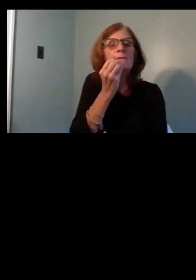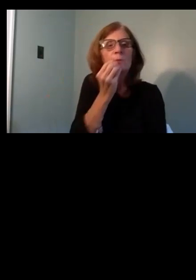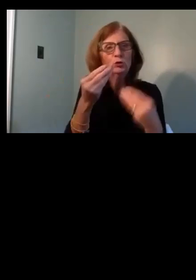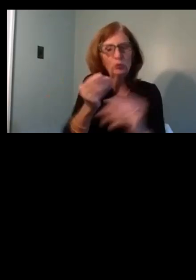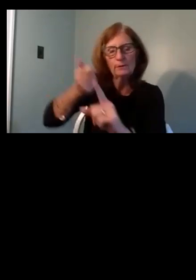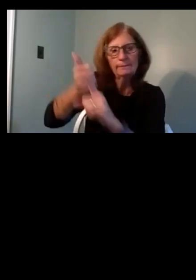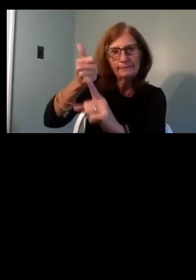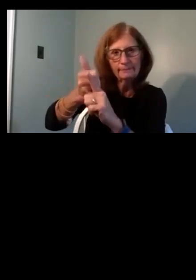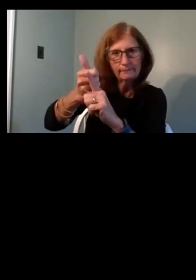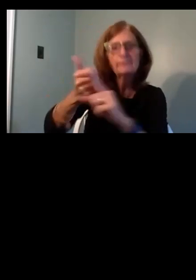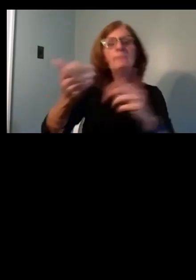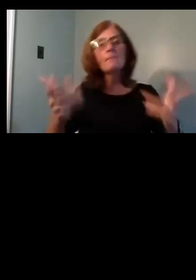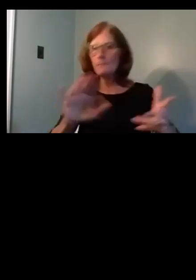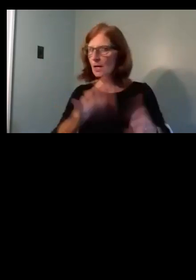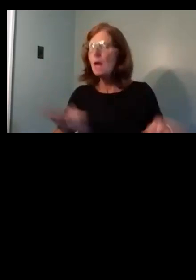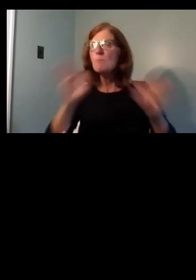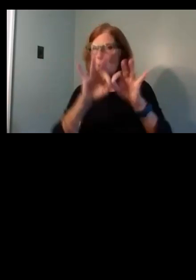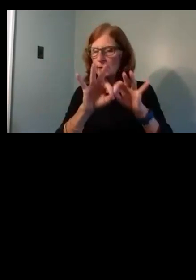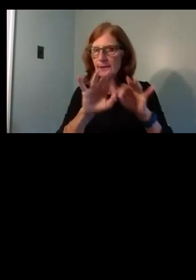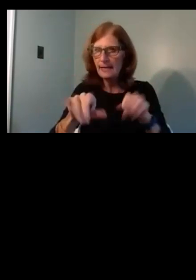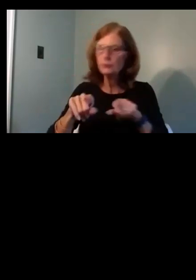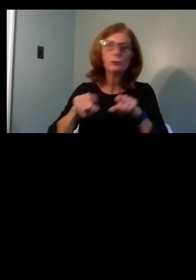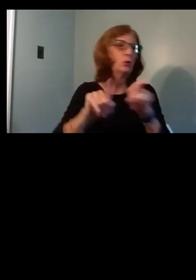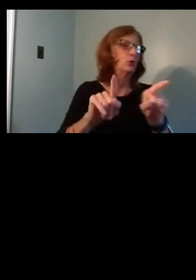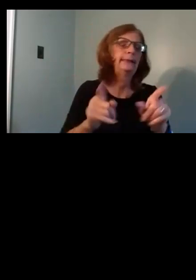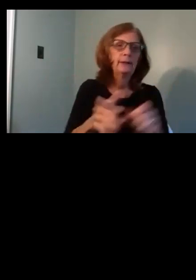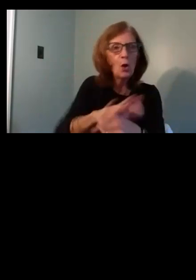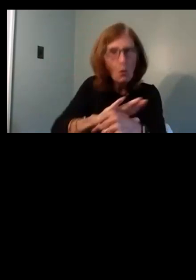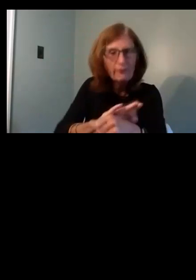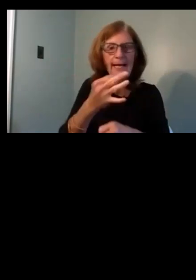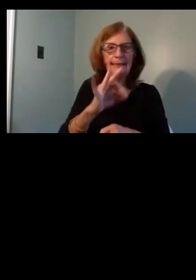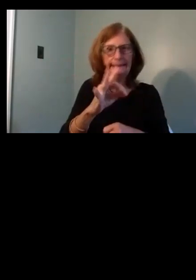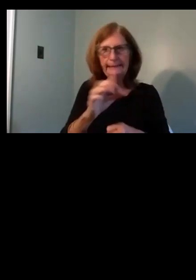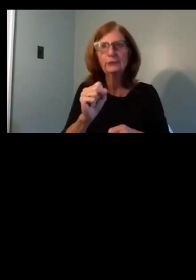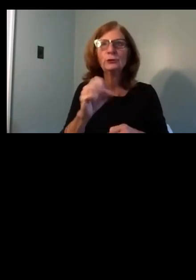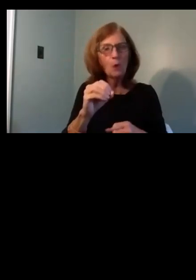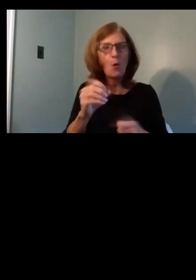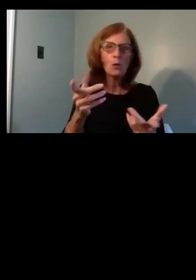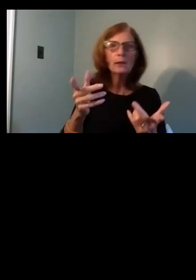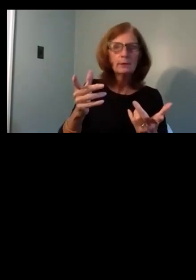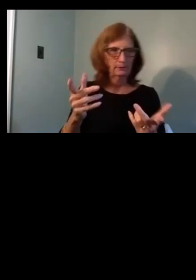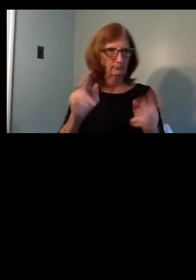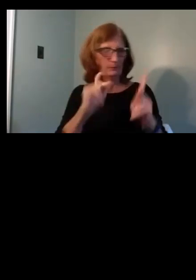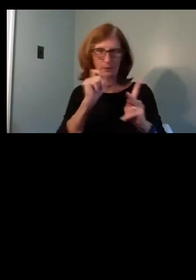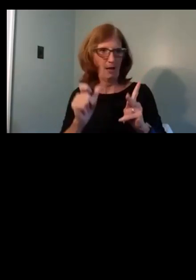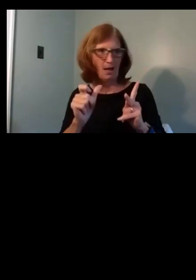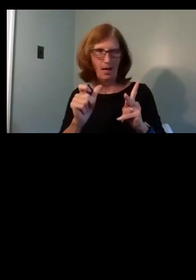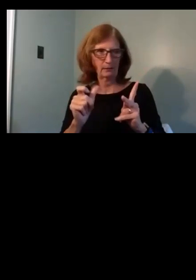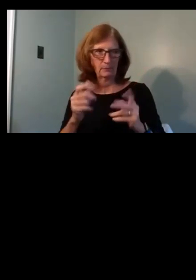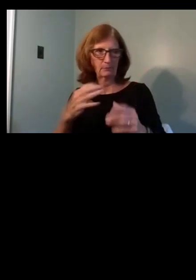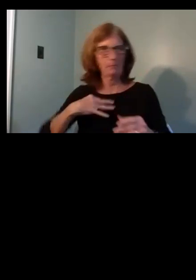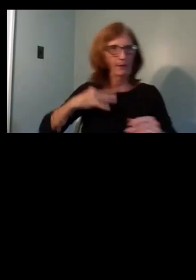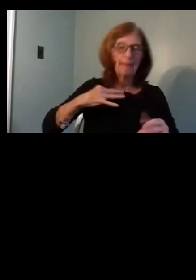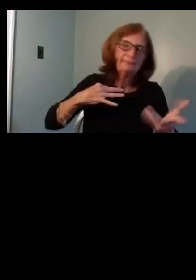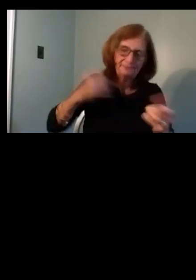But it's also important to note that was also during the height of the pandemic. So also somewhat understandable. It was then in March